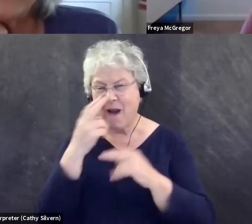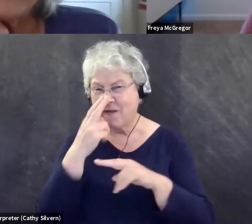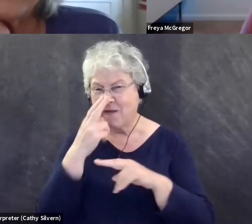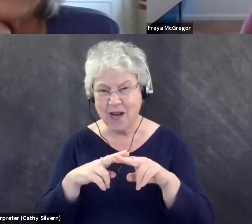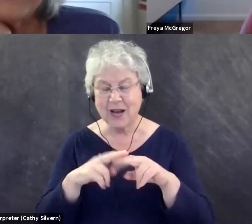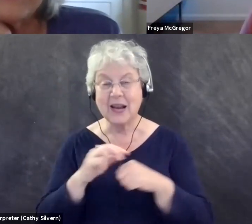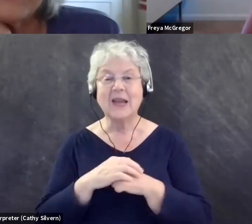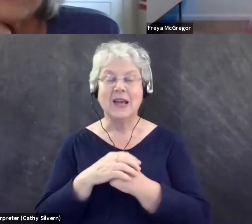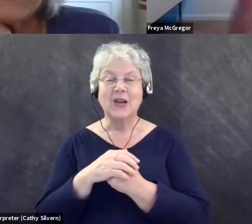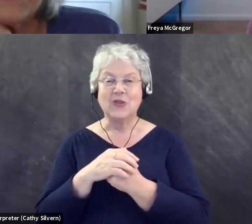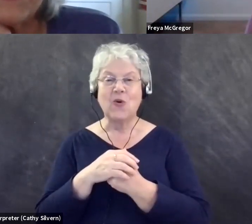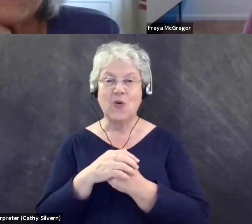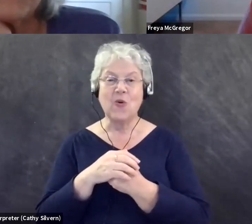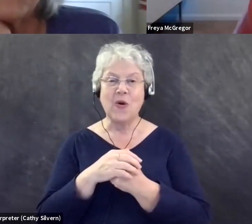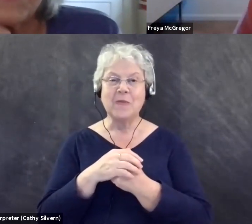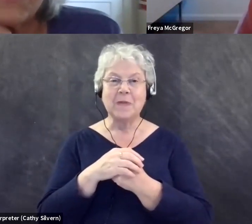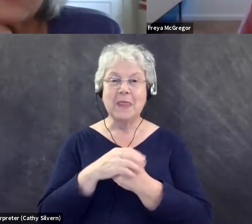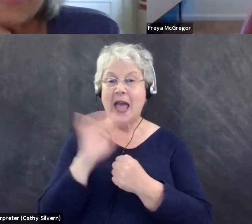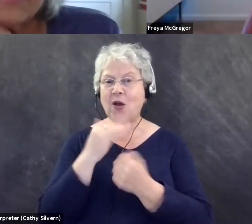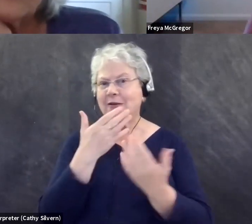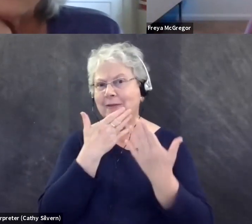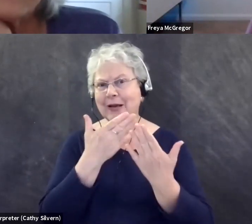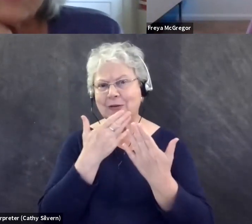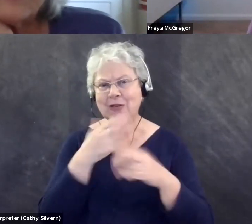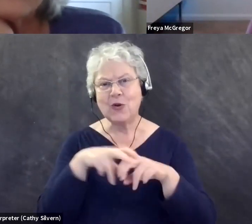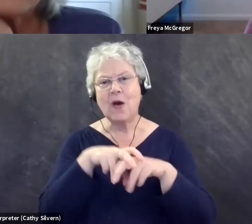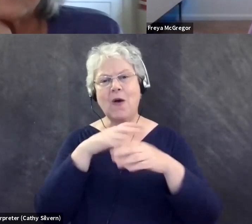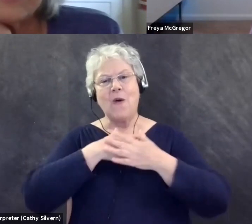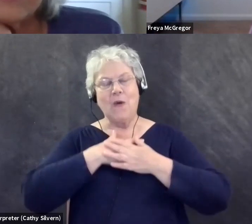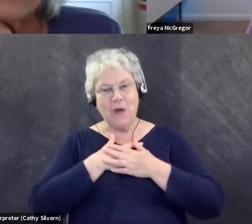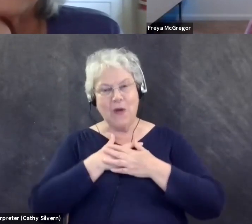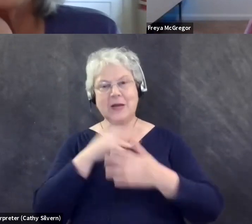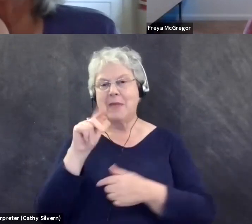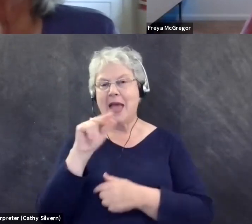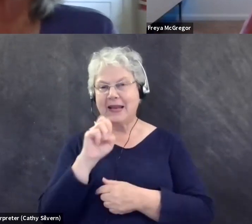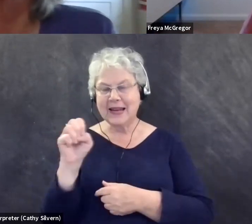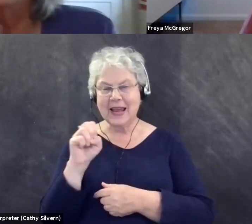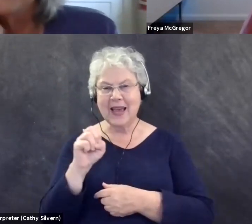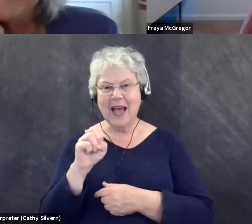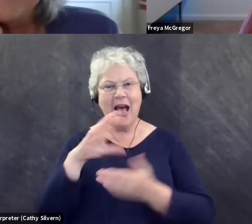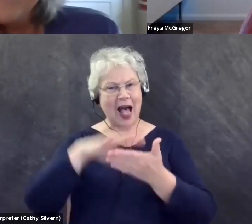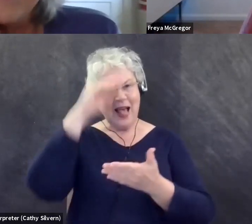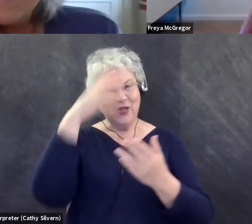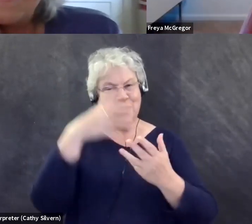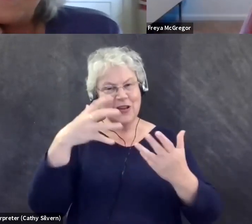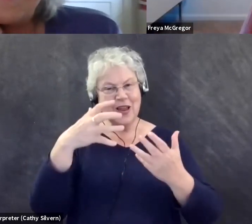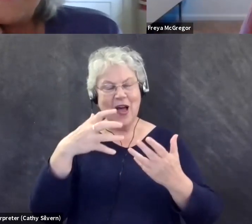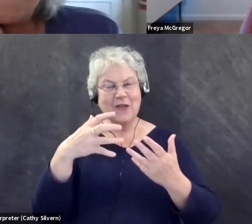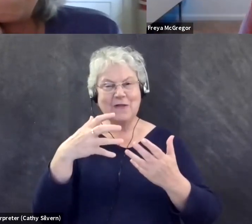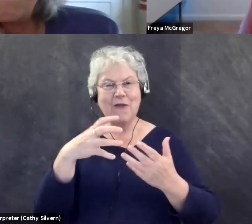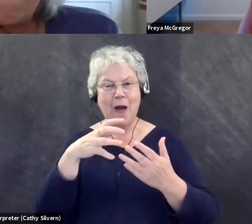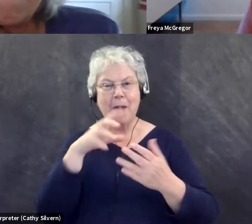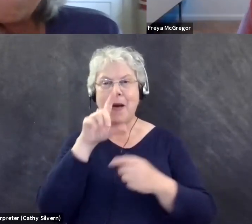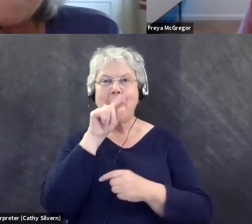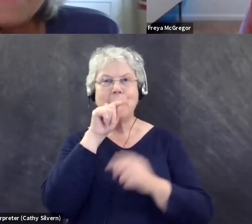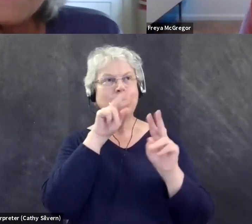Um, and as well as being so grateful to rest my knee, I learned quite a lot about birding from a manual wheelchair in that brief hour